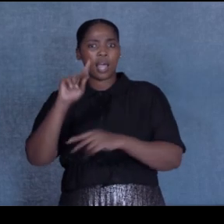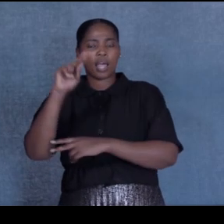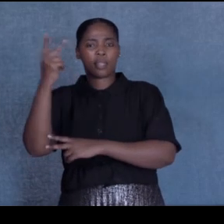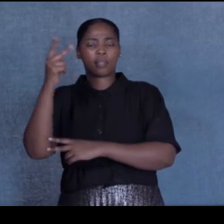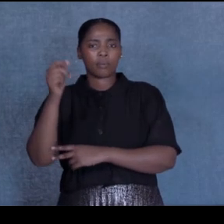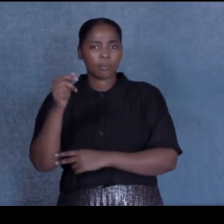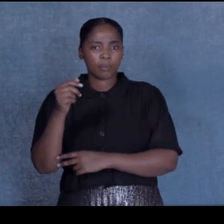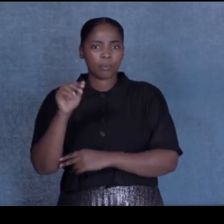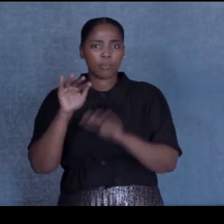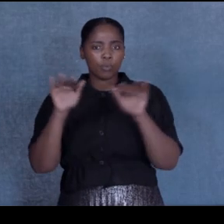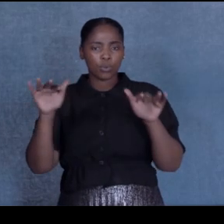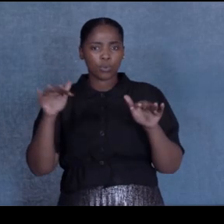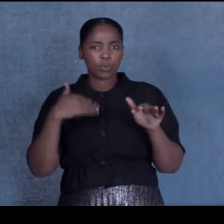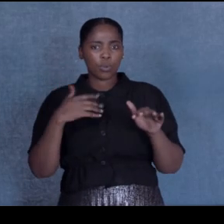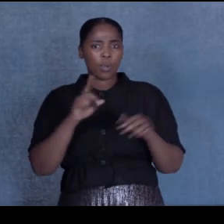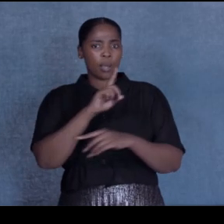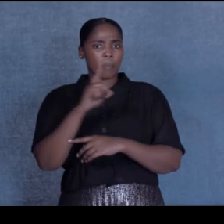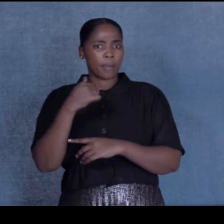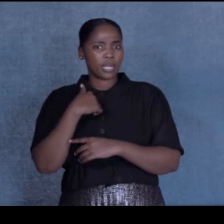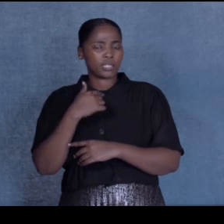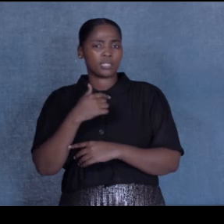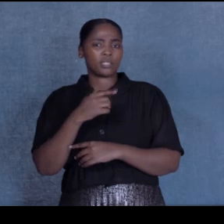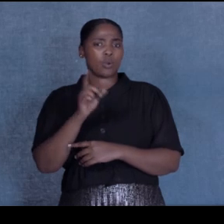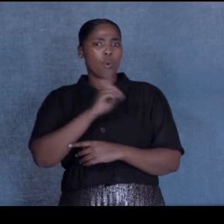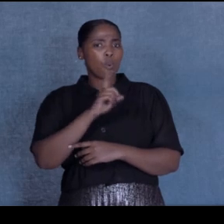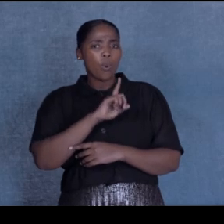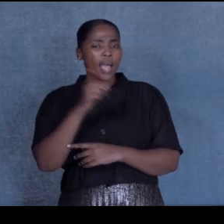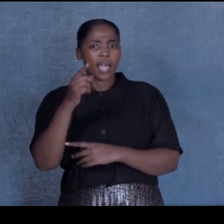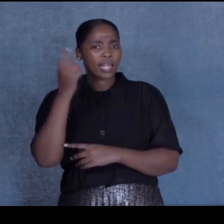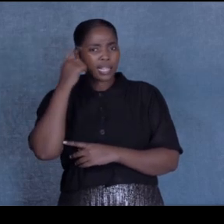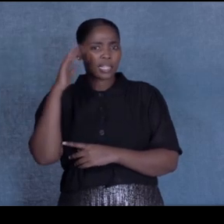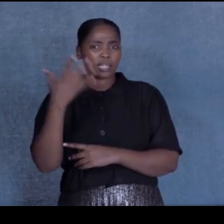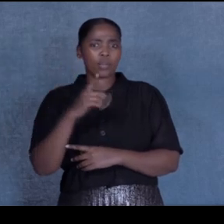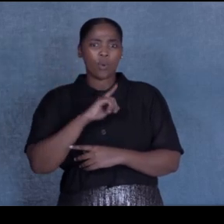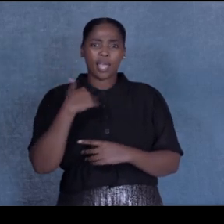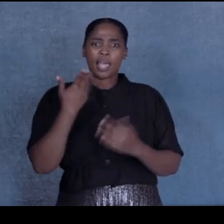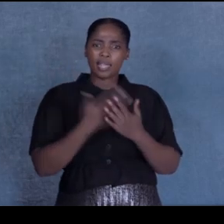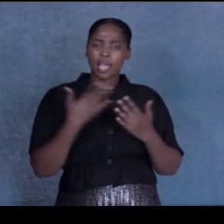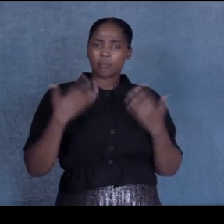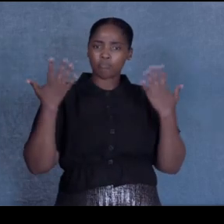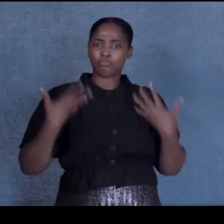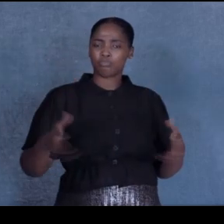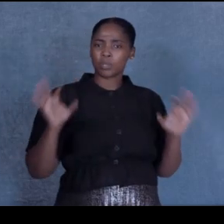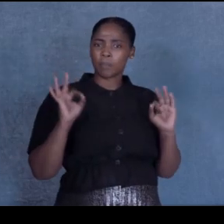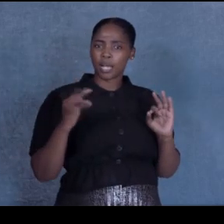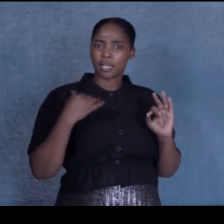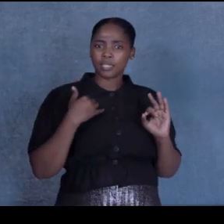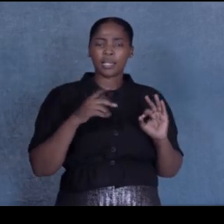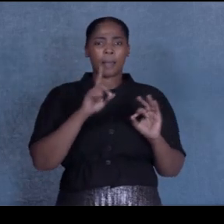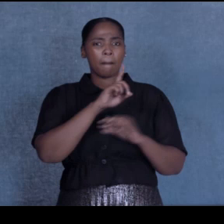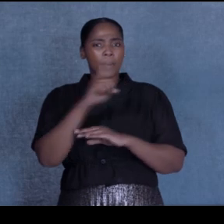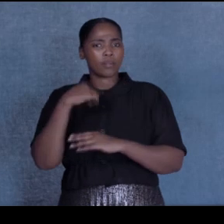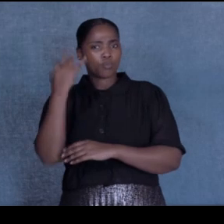this intelligent child speaking properly, doing everything, looking smart? Why can she just not read and write?